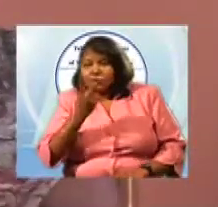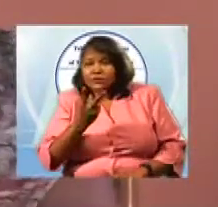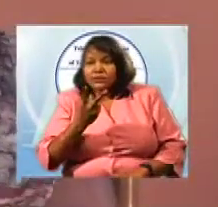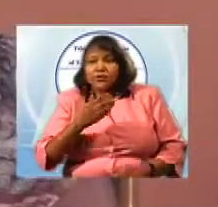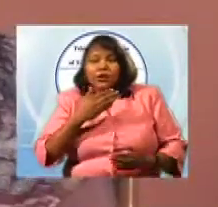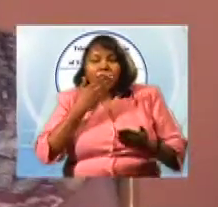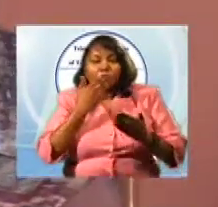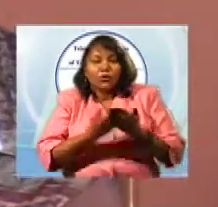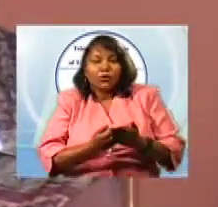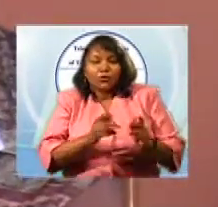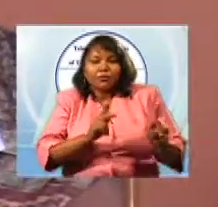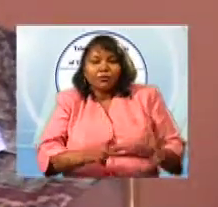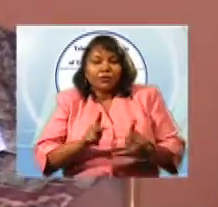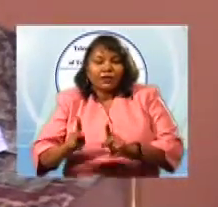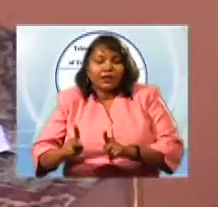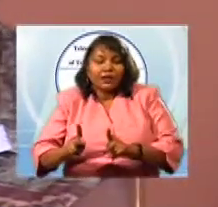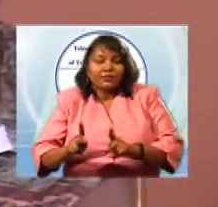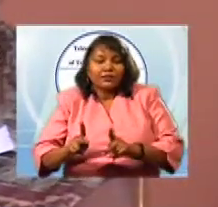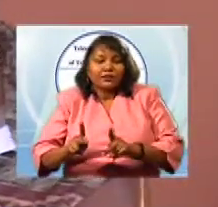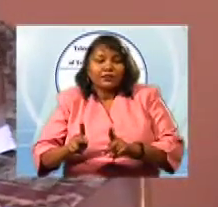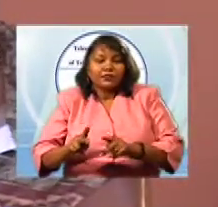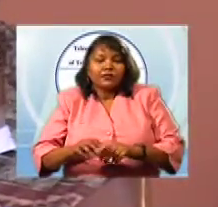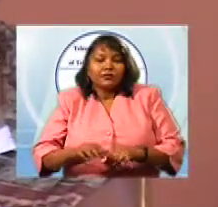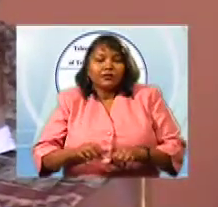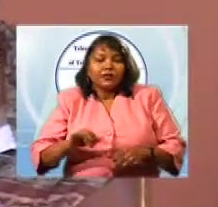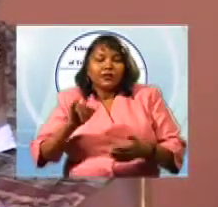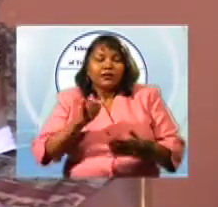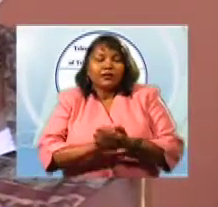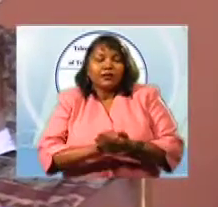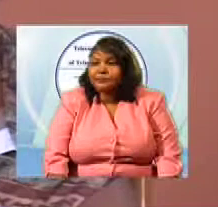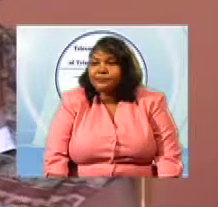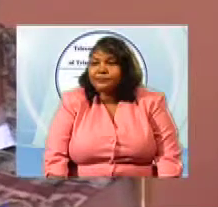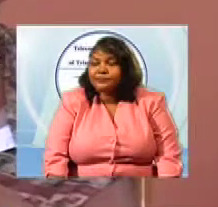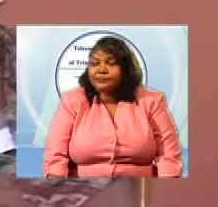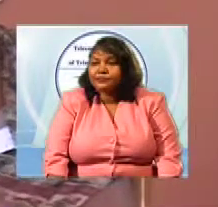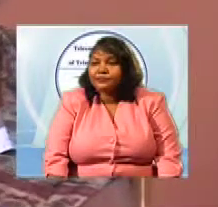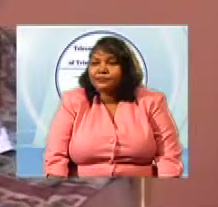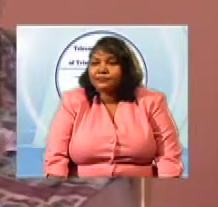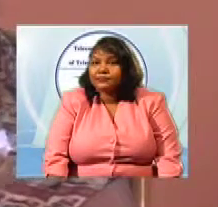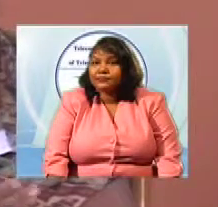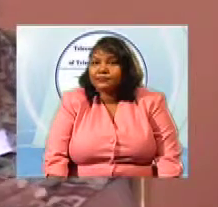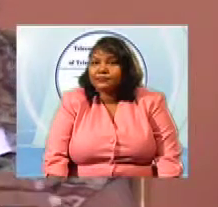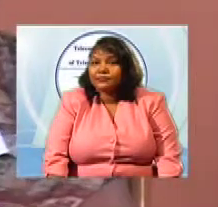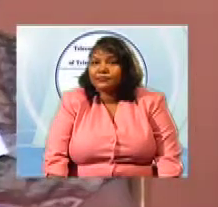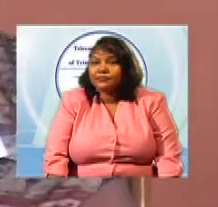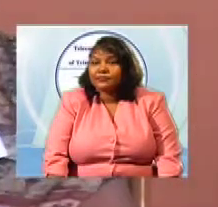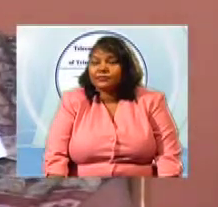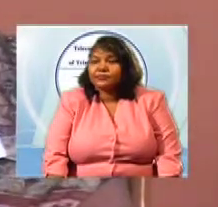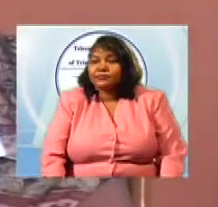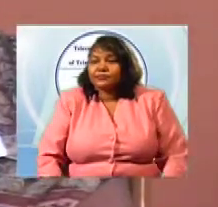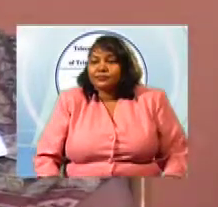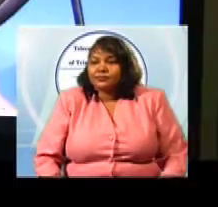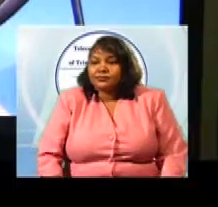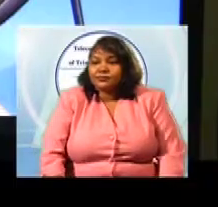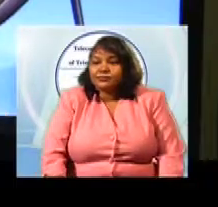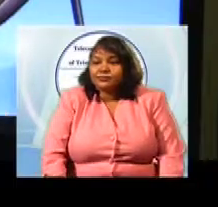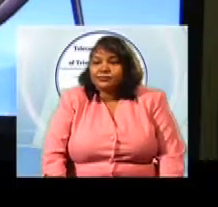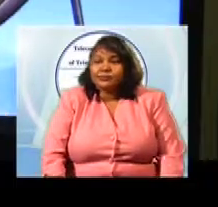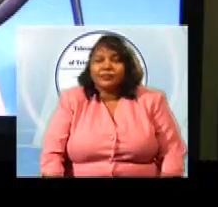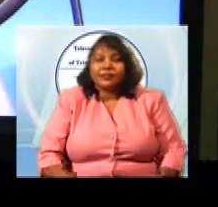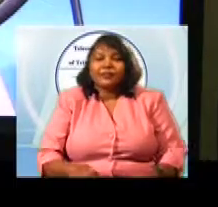good plan that takes those things into consideration with the emphasis on the long-term approach.